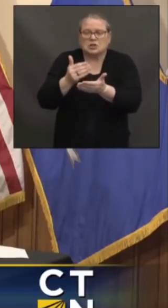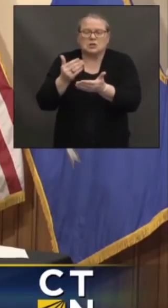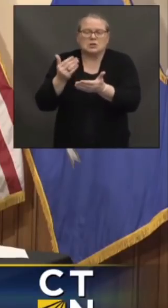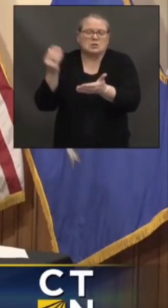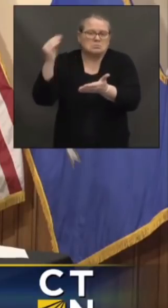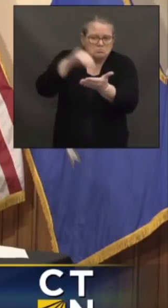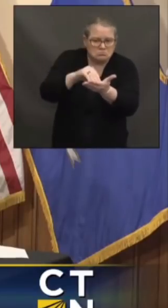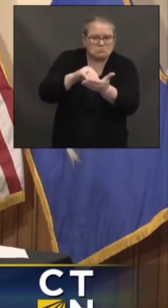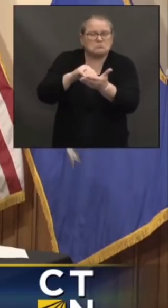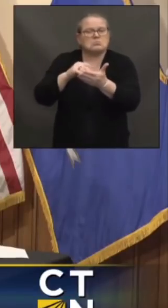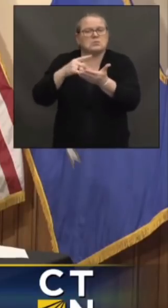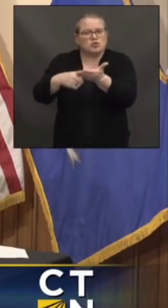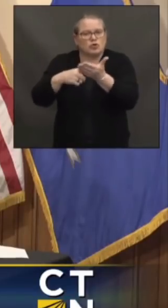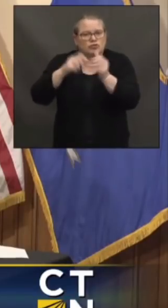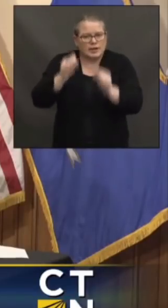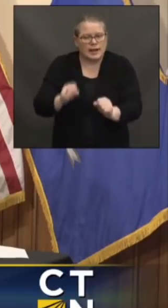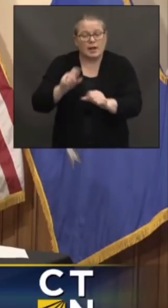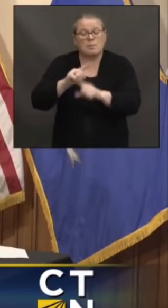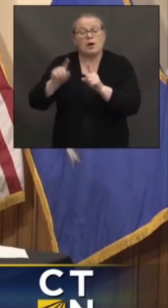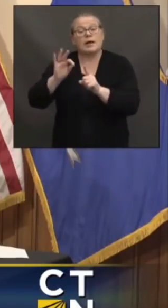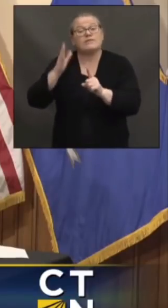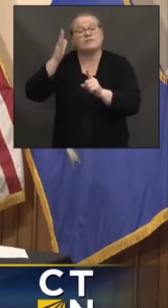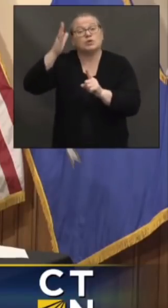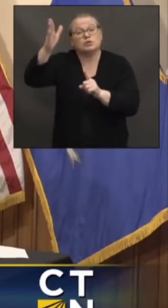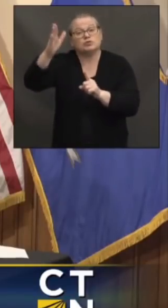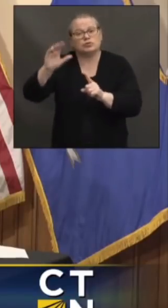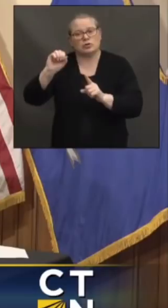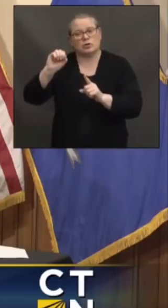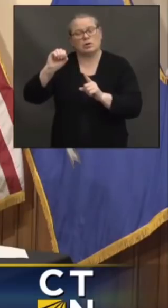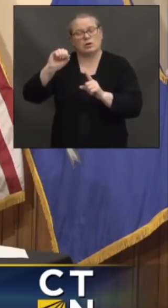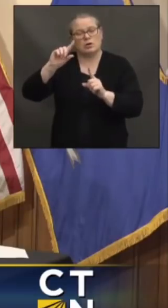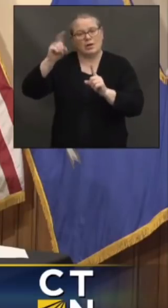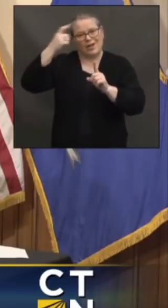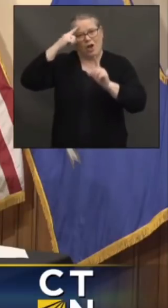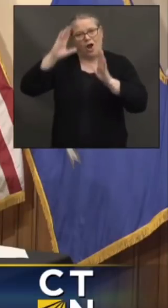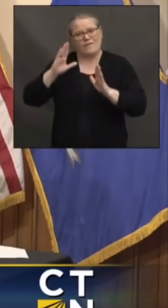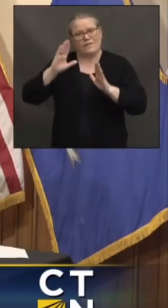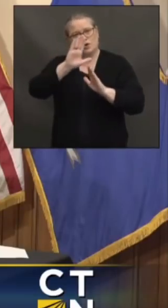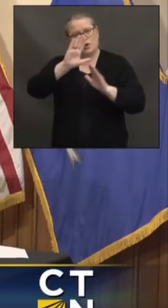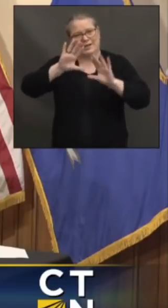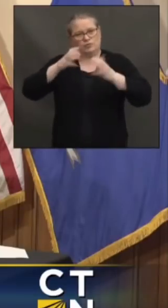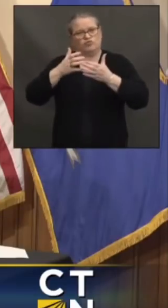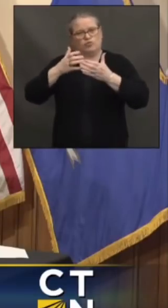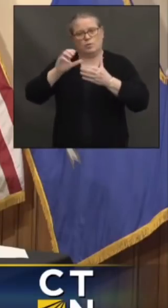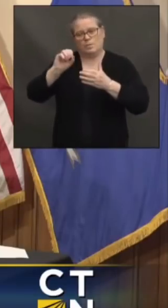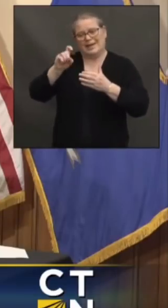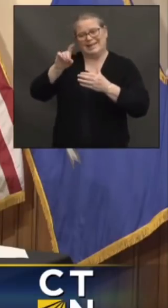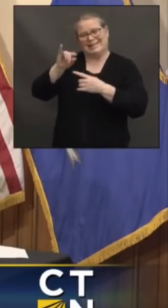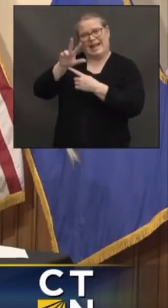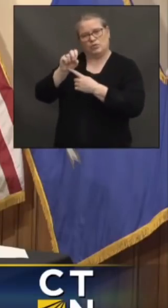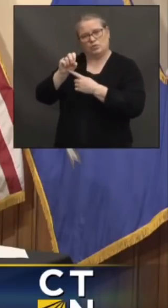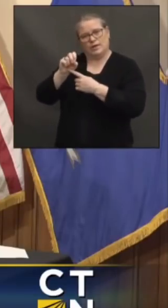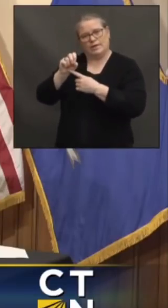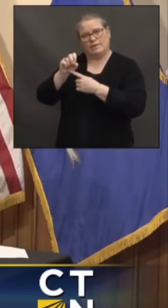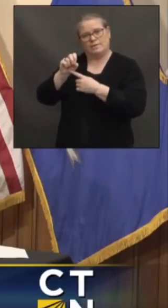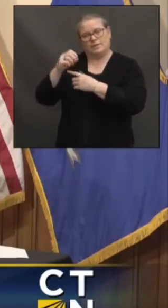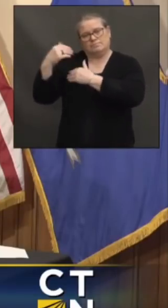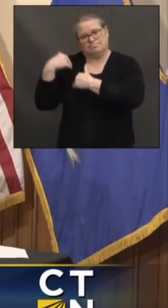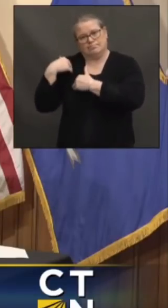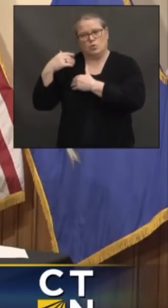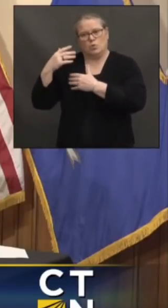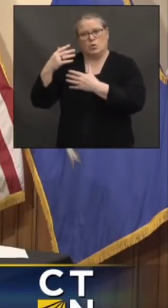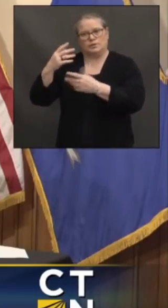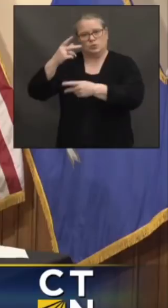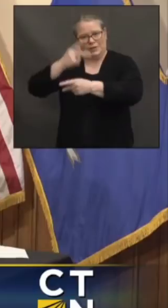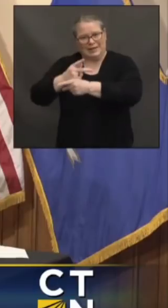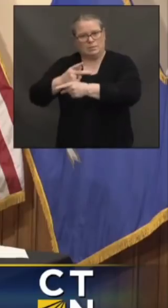executive branch would like to retain some discretion? Could you maybe fill me in on what your message was today? Sure. So first